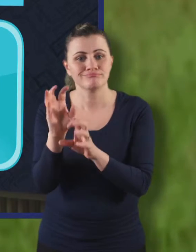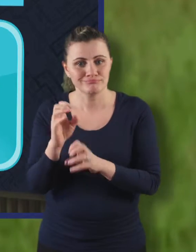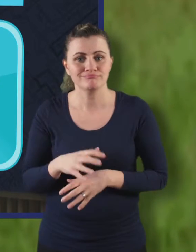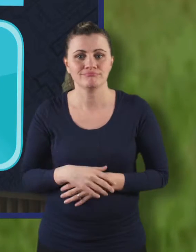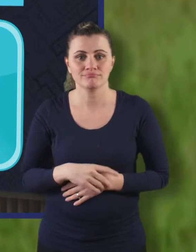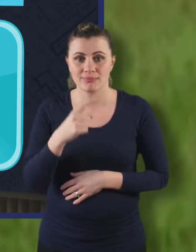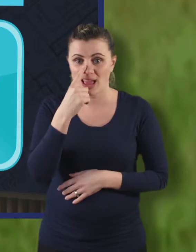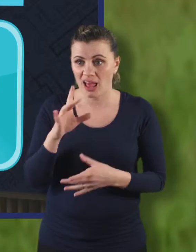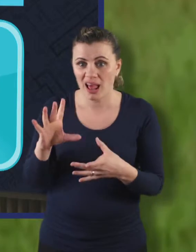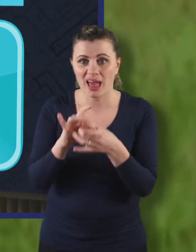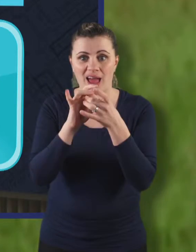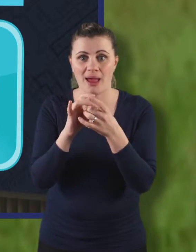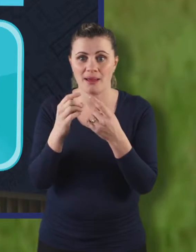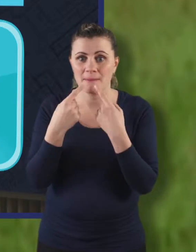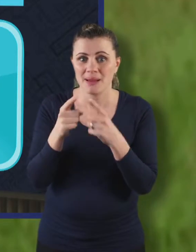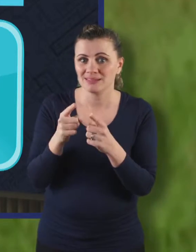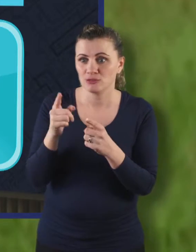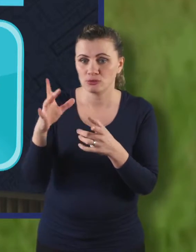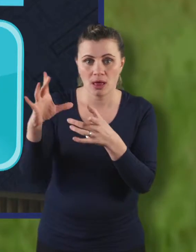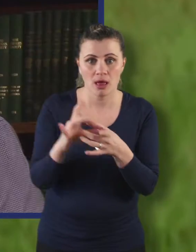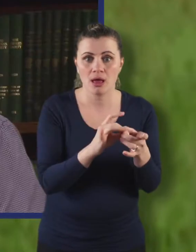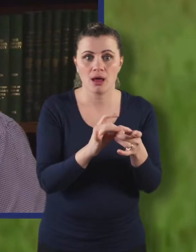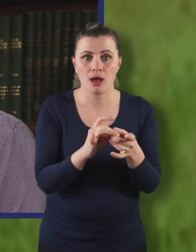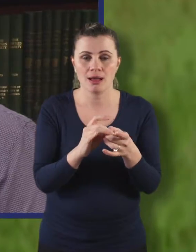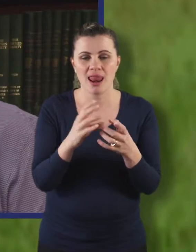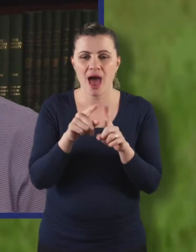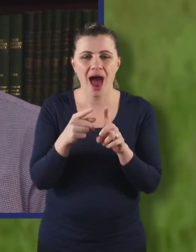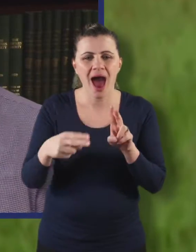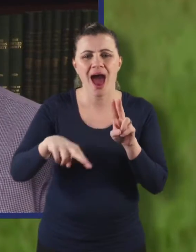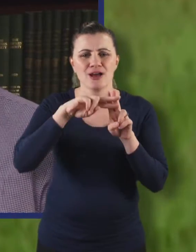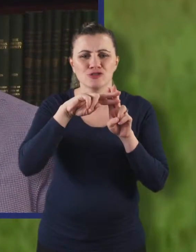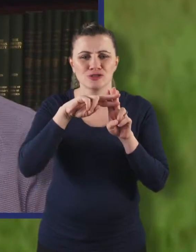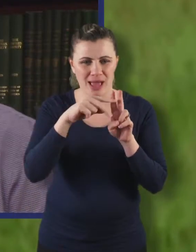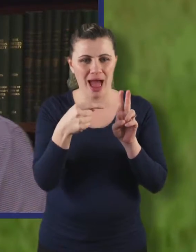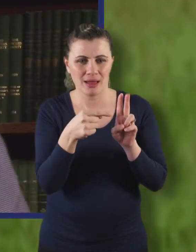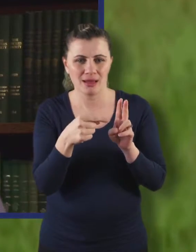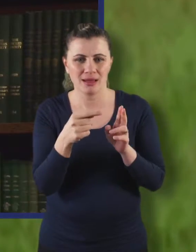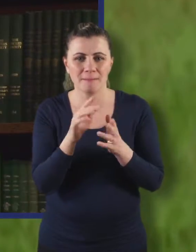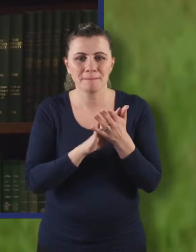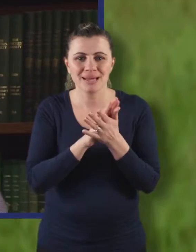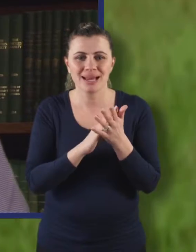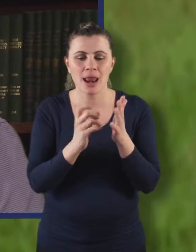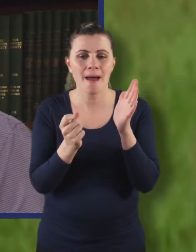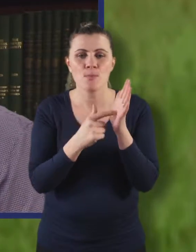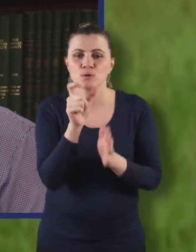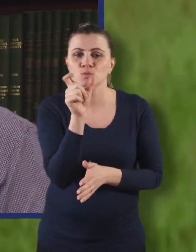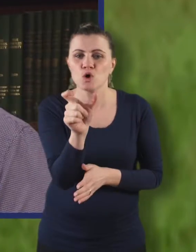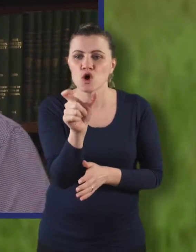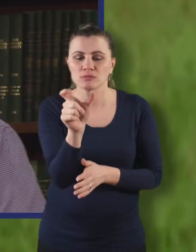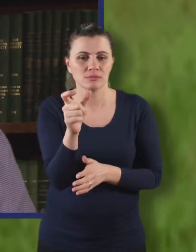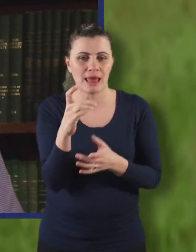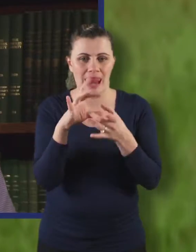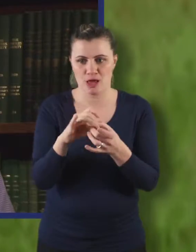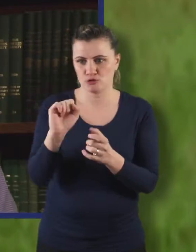messages together thematically using something called a hashtag. A hashtag is essentially a word or a phrase which links messages